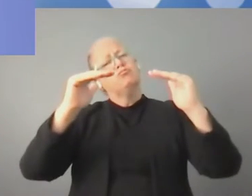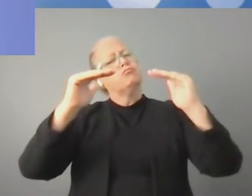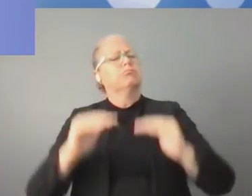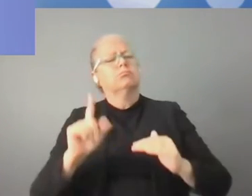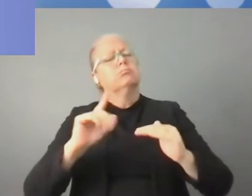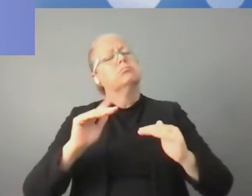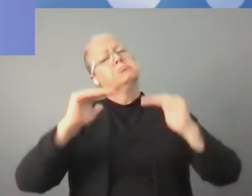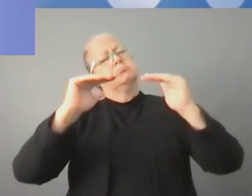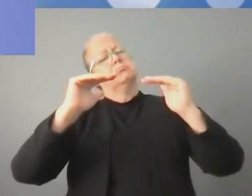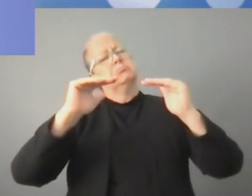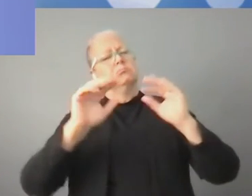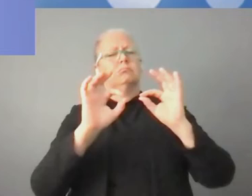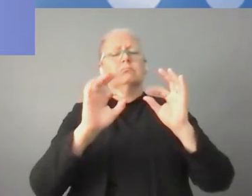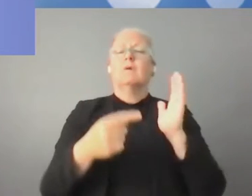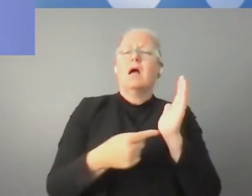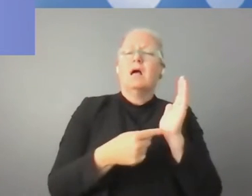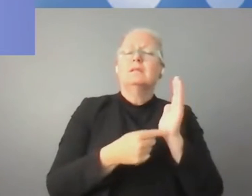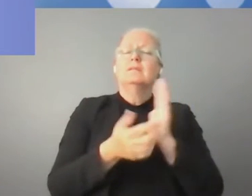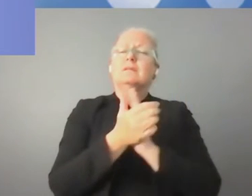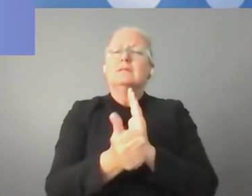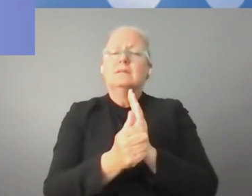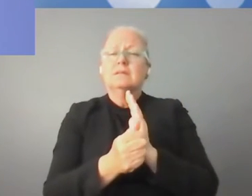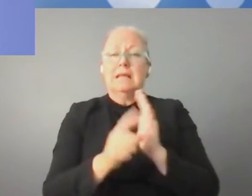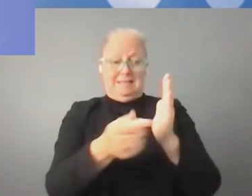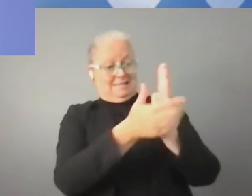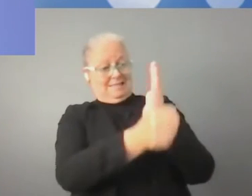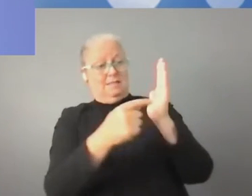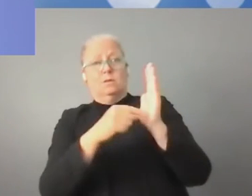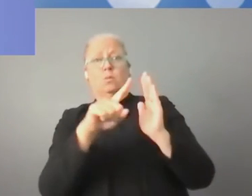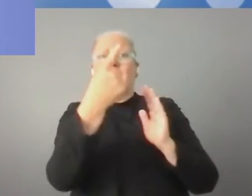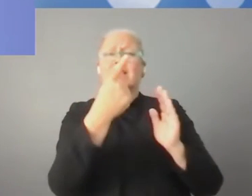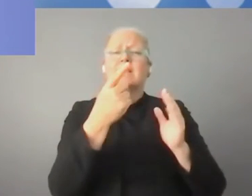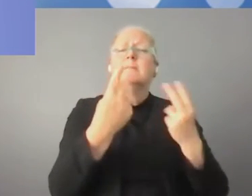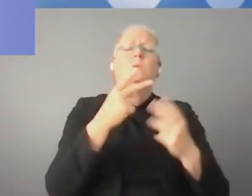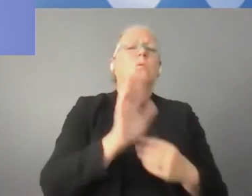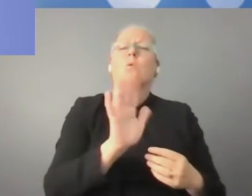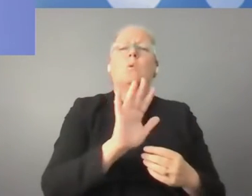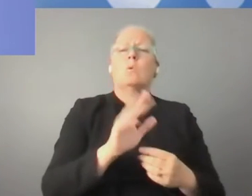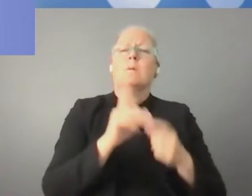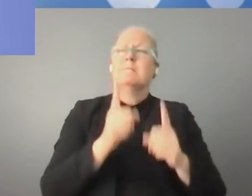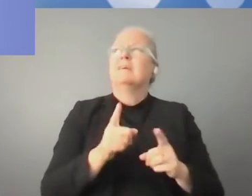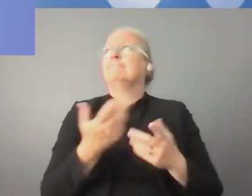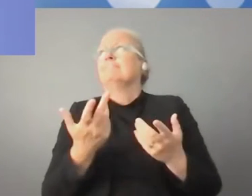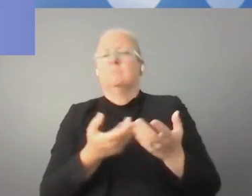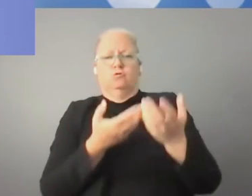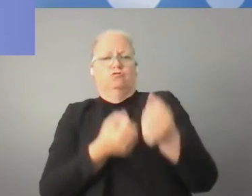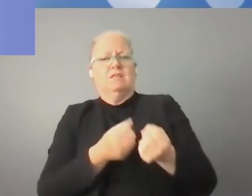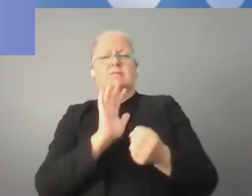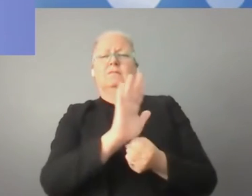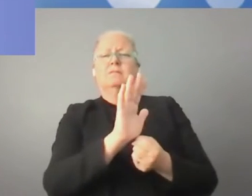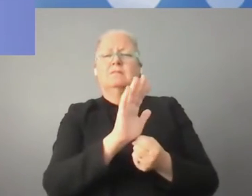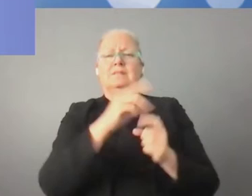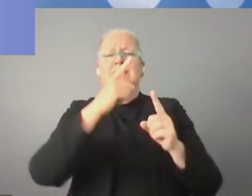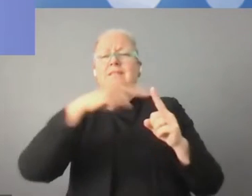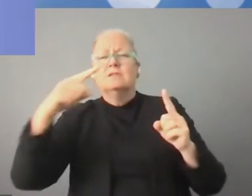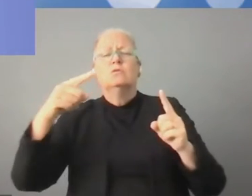simple. But it's not just about skills. It's also about values and trust in digital. Without that, skills are not going to be relevant. Without